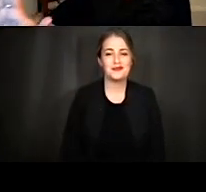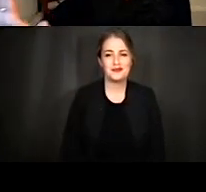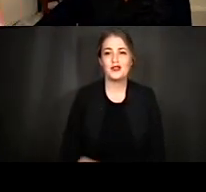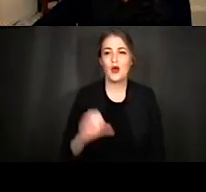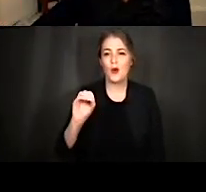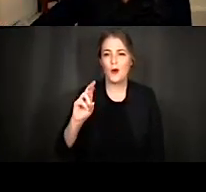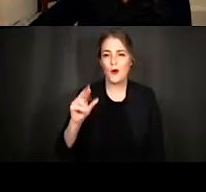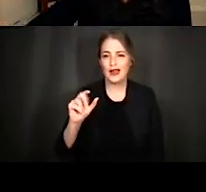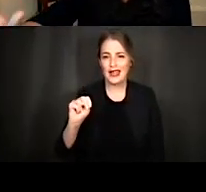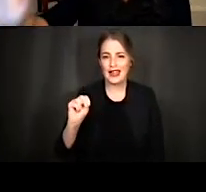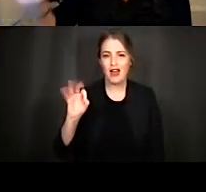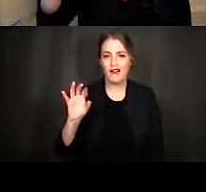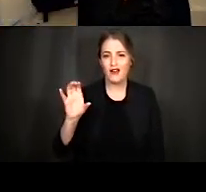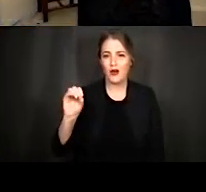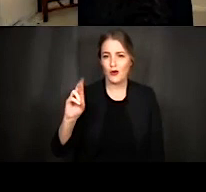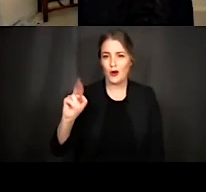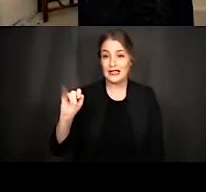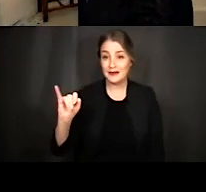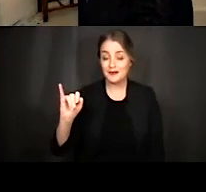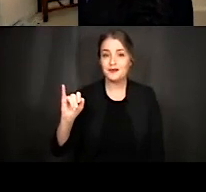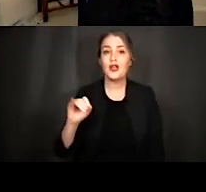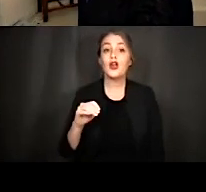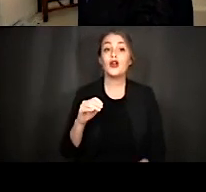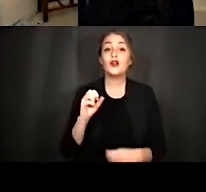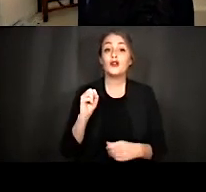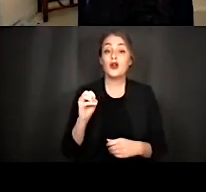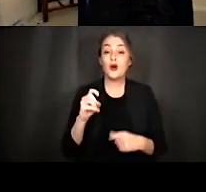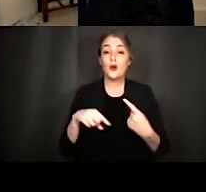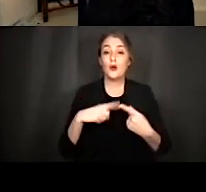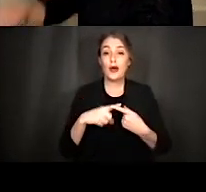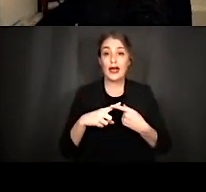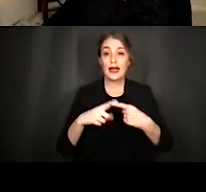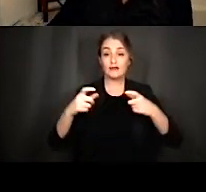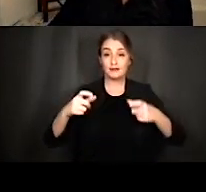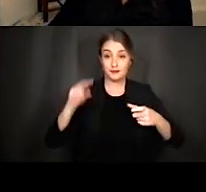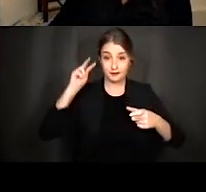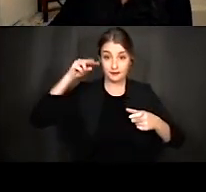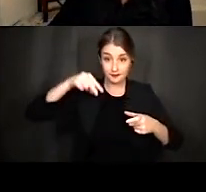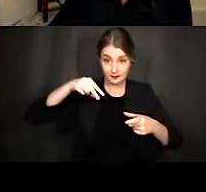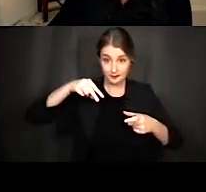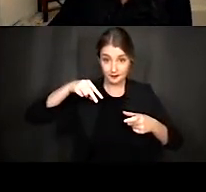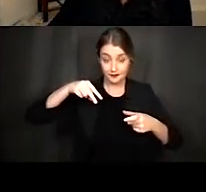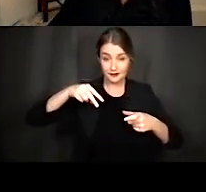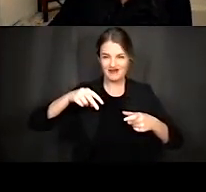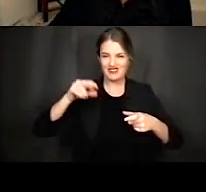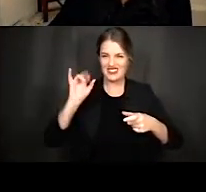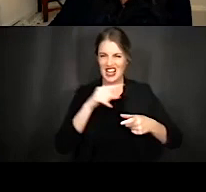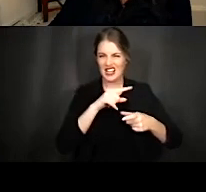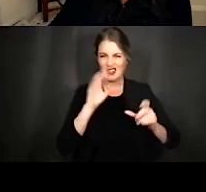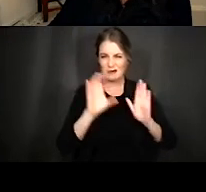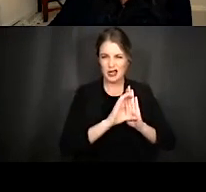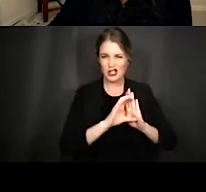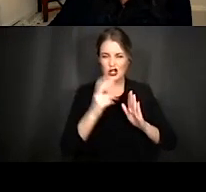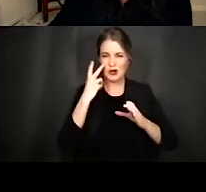be a particular point where you would catch the horizontal plane of this spiral at multiple points, and that's what's shown in this picture here.